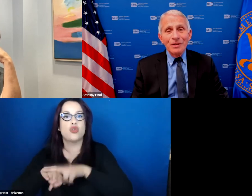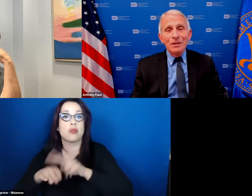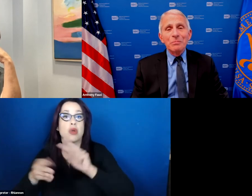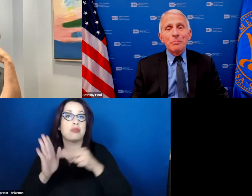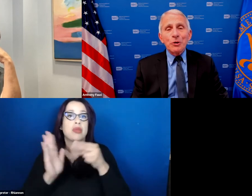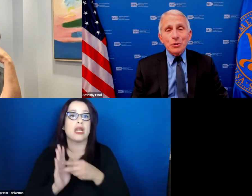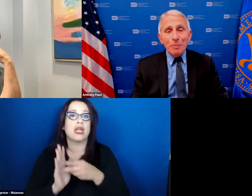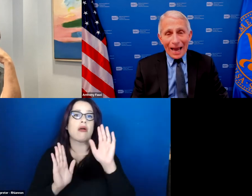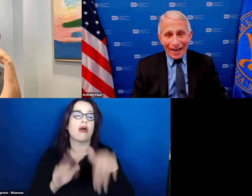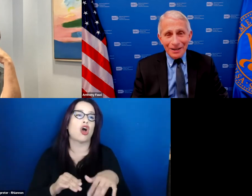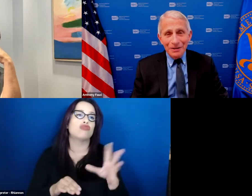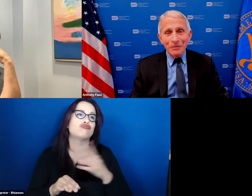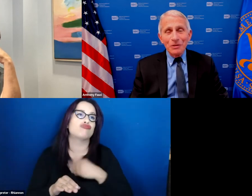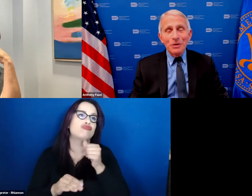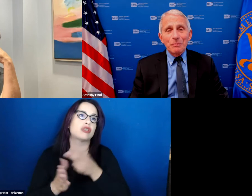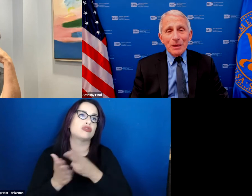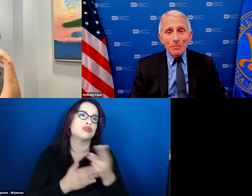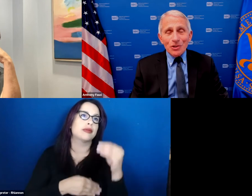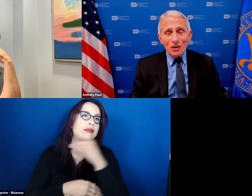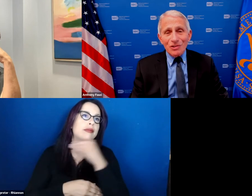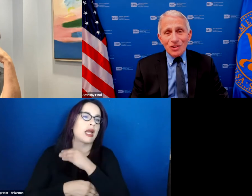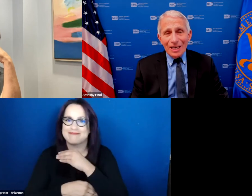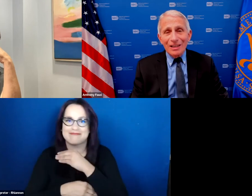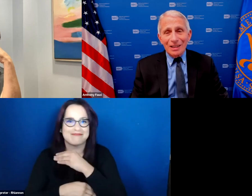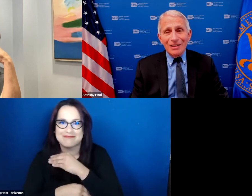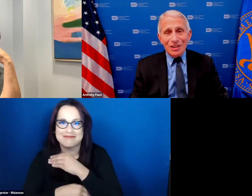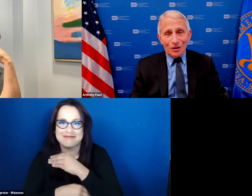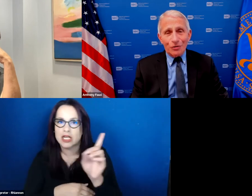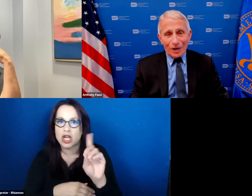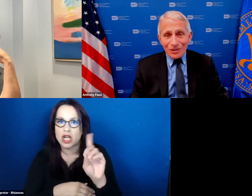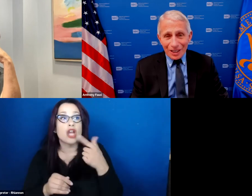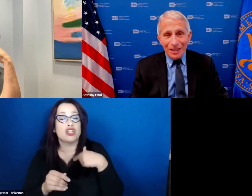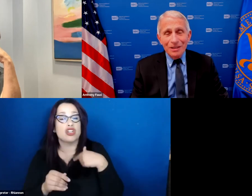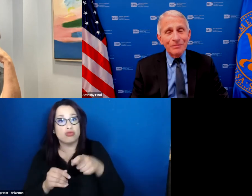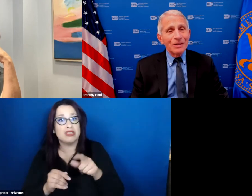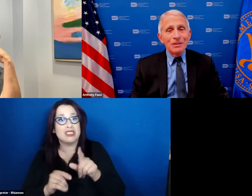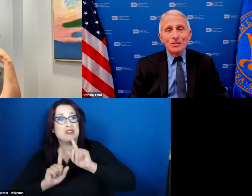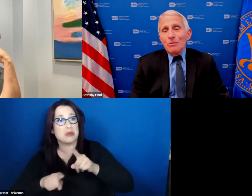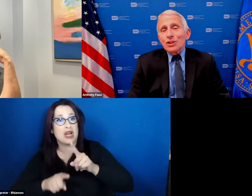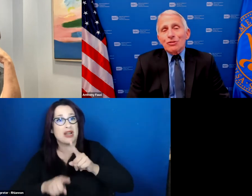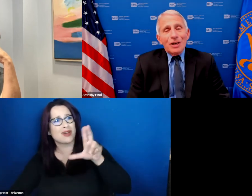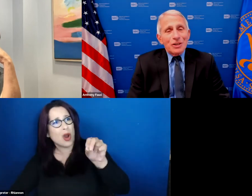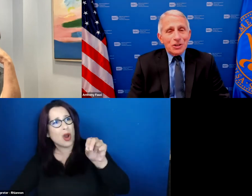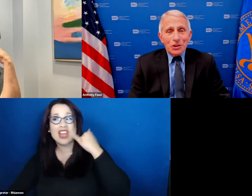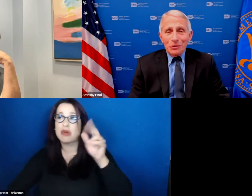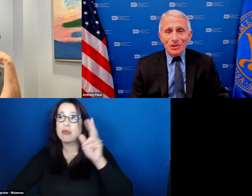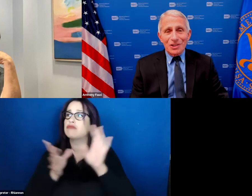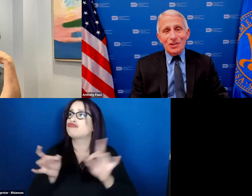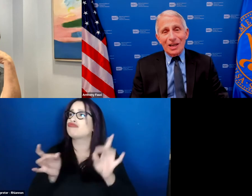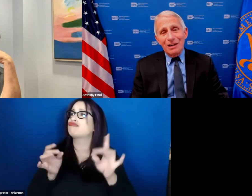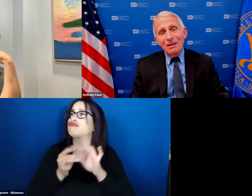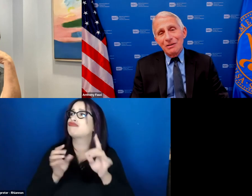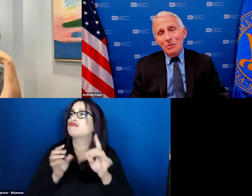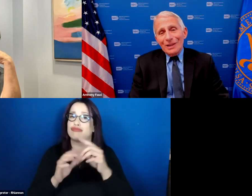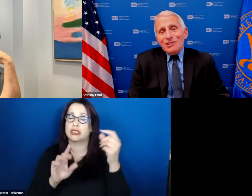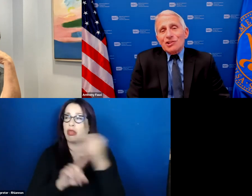push back when people start saying things that are crazy don't shrug your shoulders and